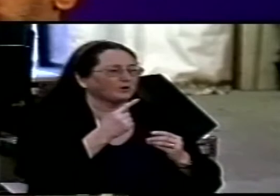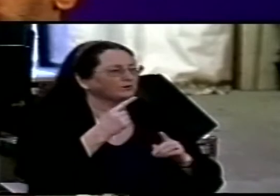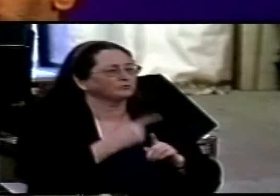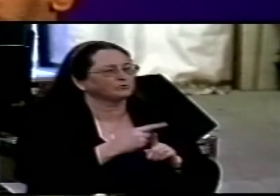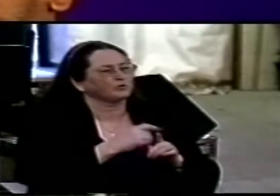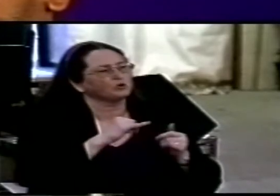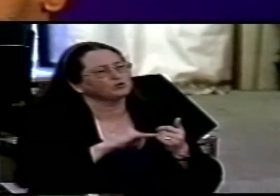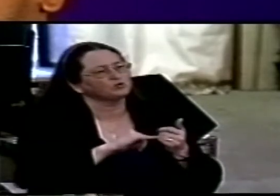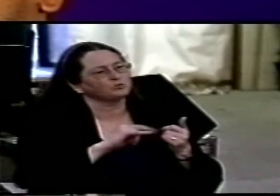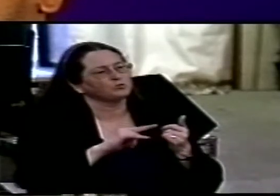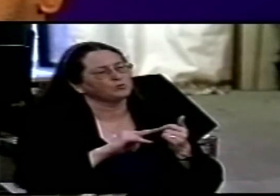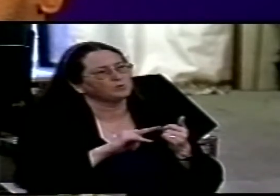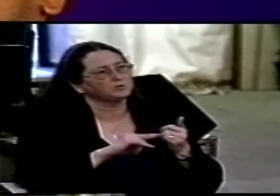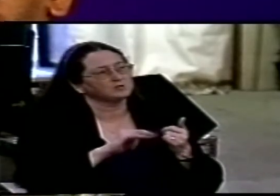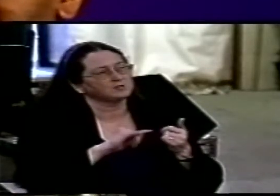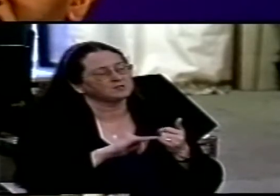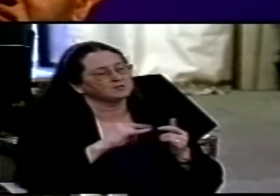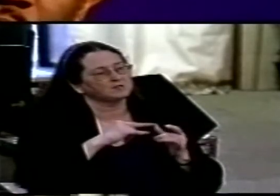Revival